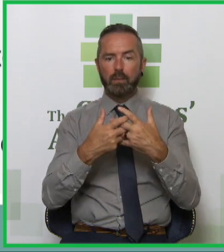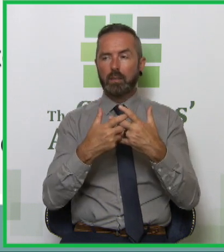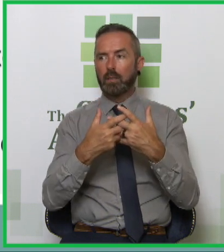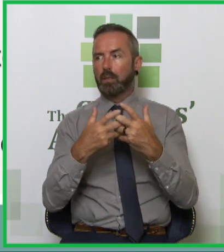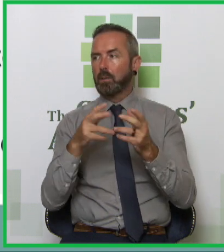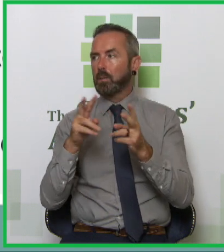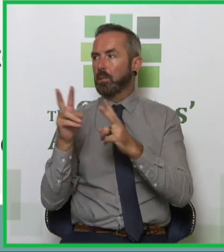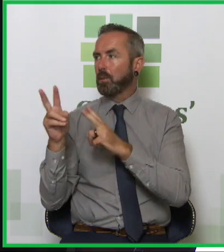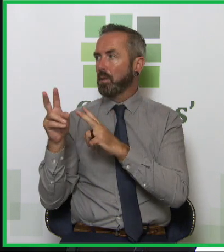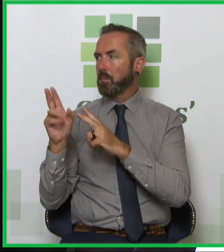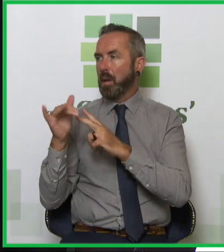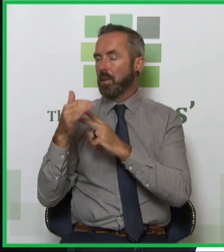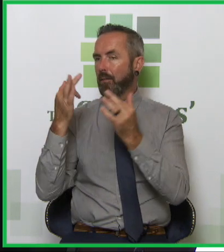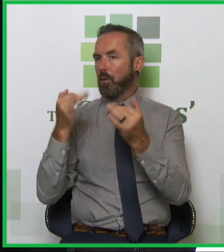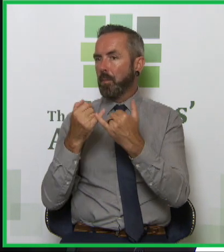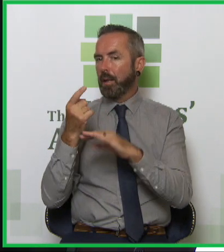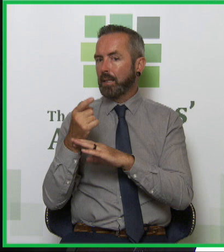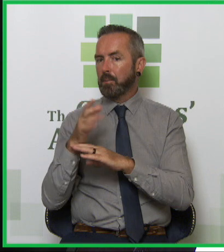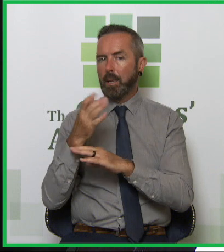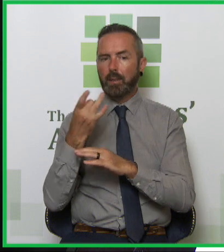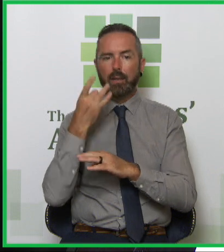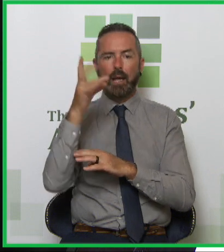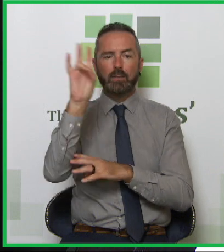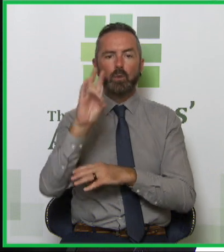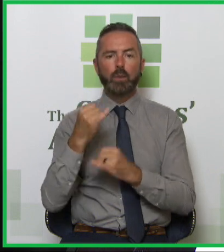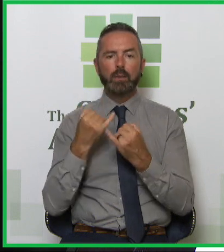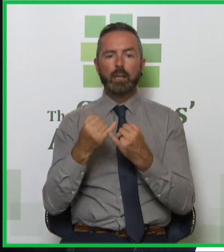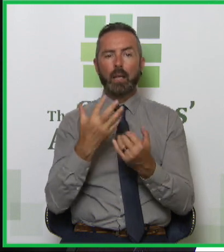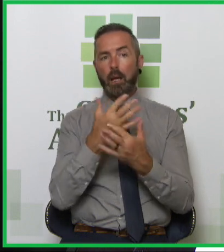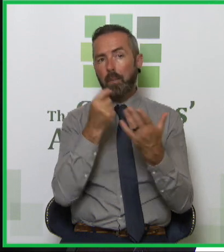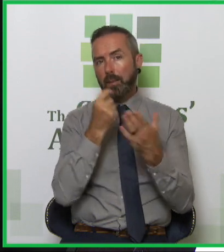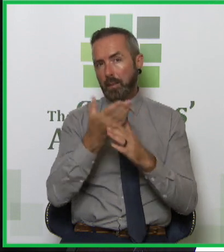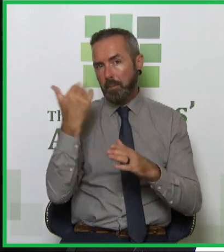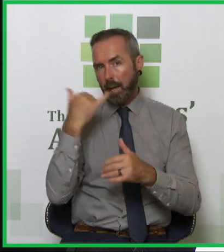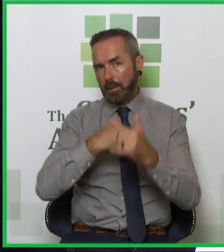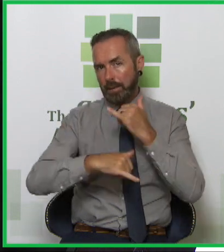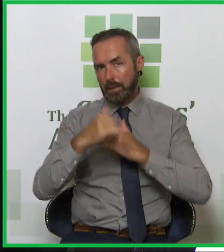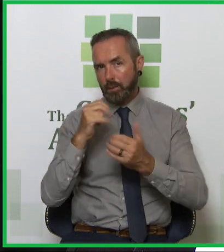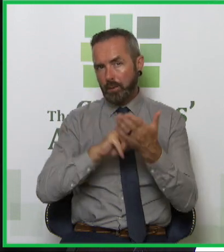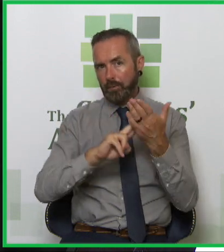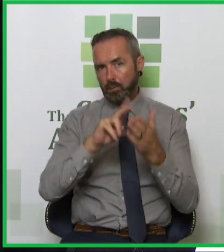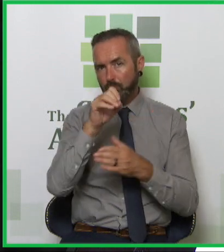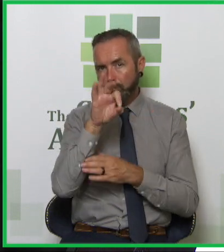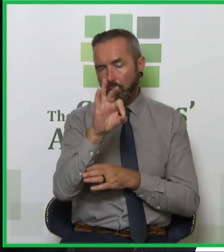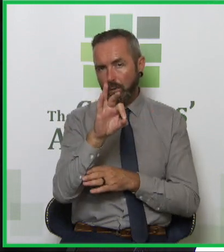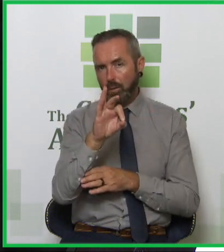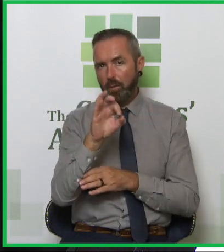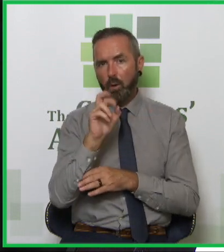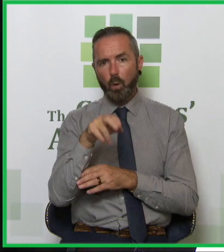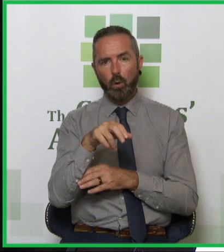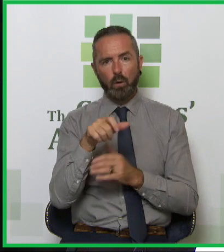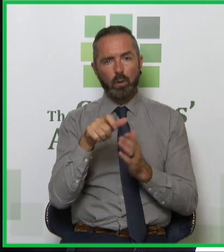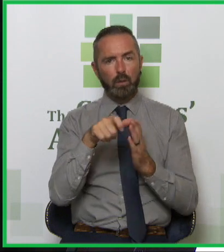be as formal as that. Maybe we'll ask a question like how many times in the past year have you used an illegal drug or used a prescription